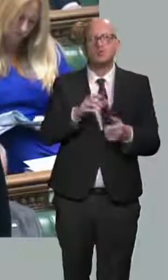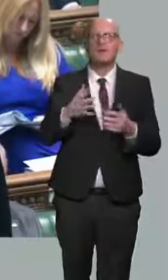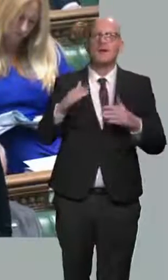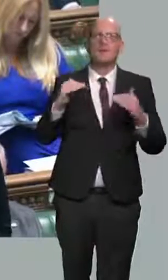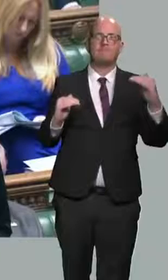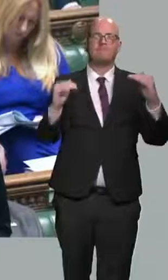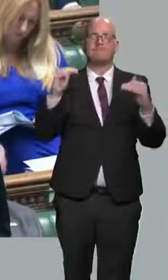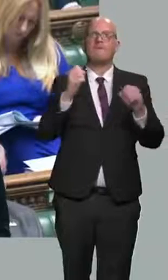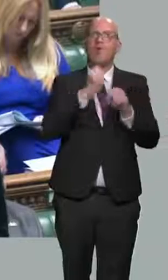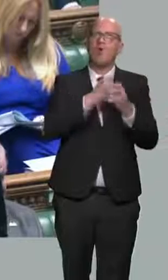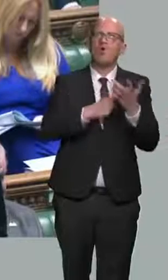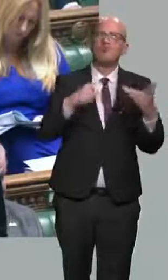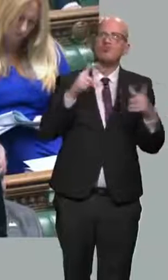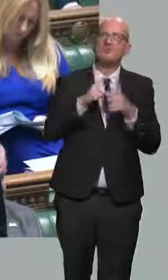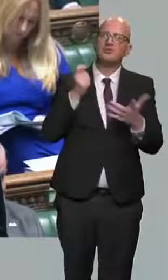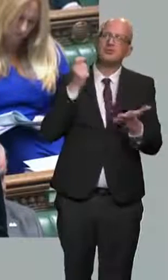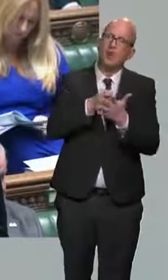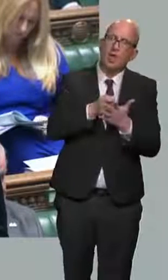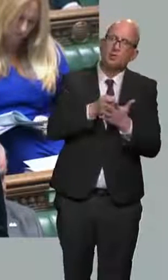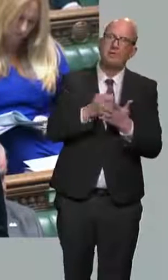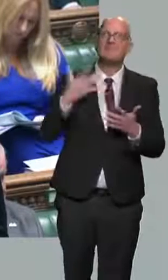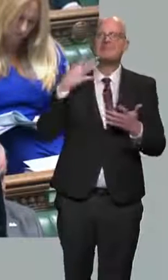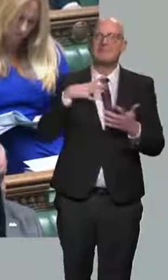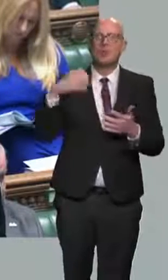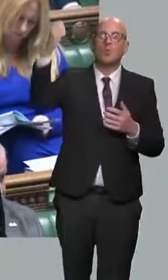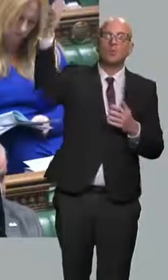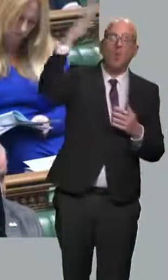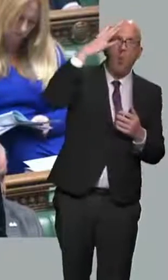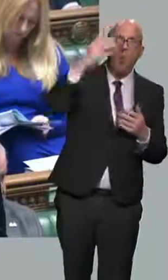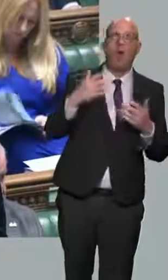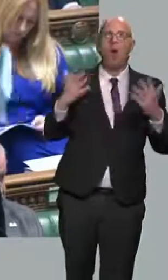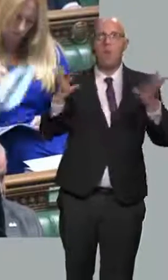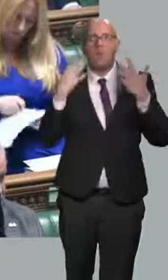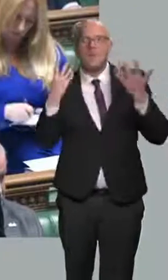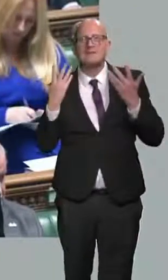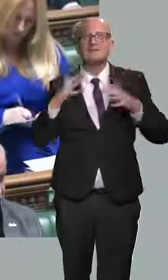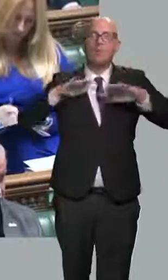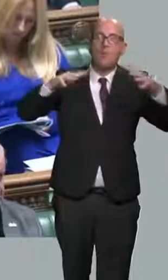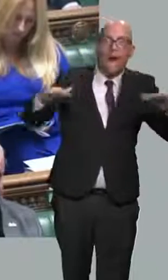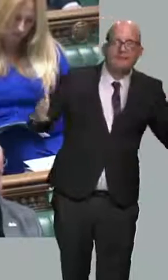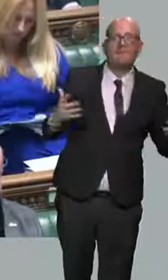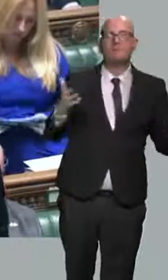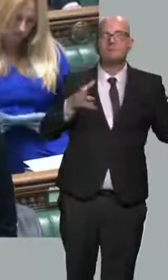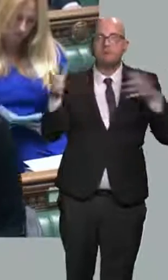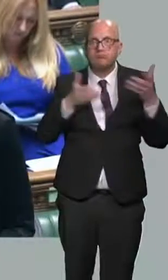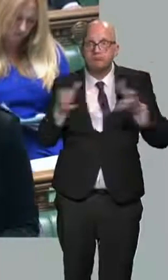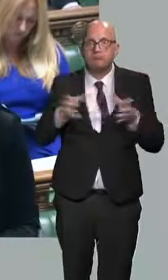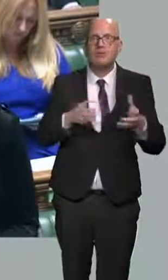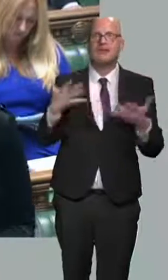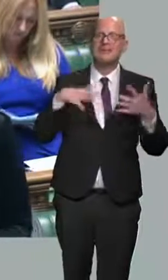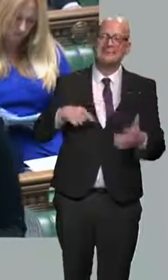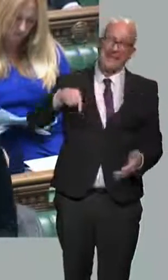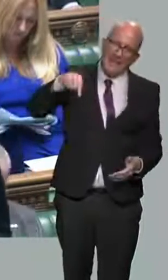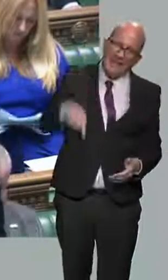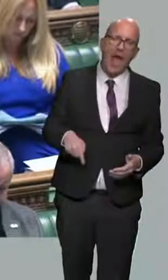tidal and in solar and bringing carbon capture and storage in the north-east of Scotland off their reserve bench now. Make it a real